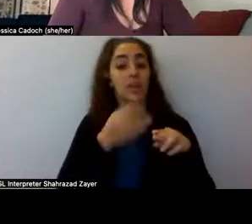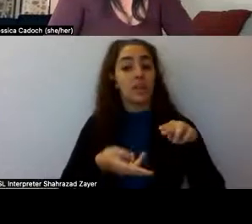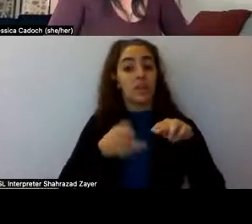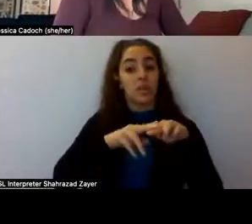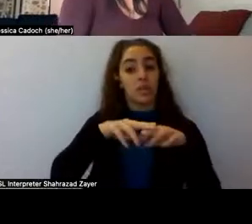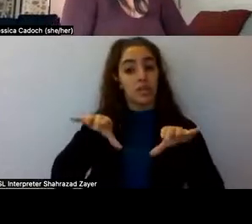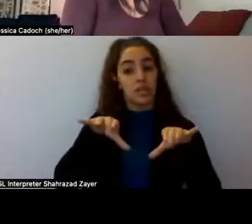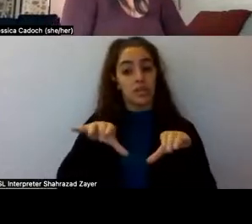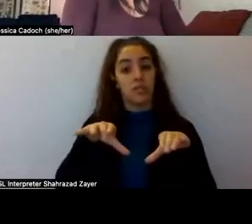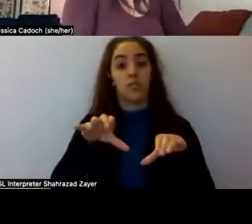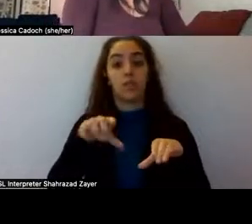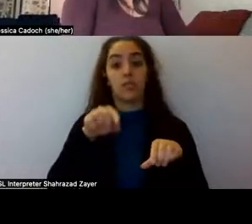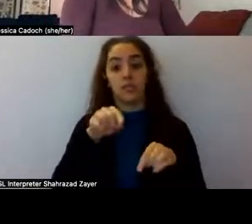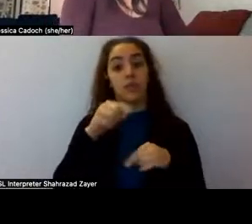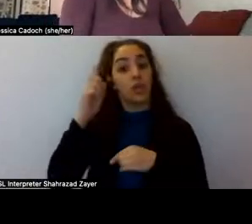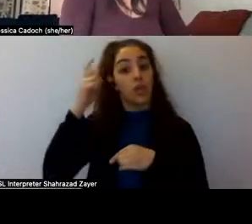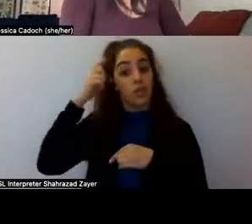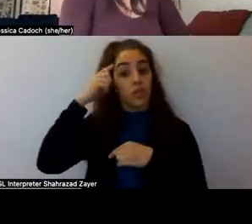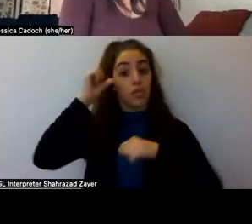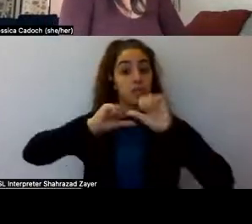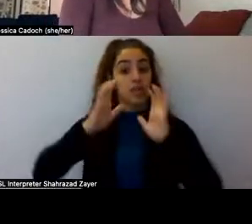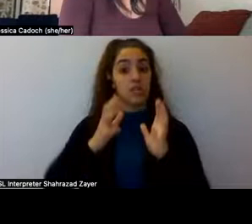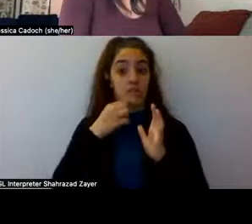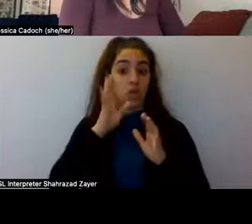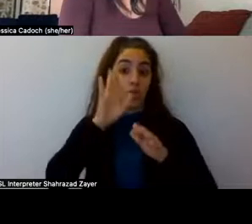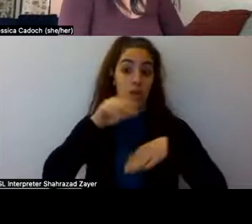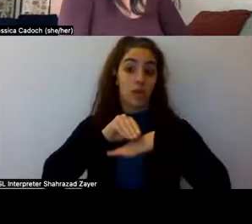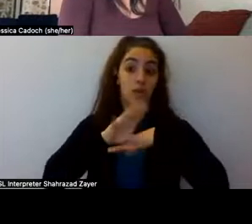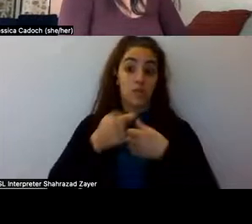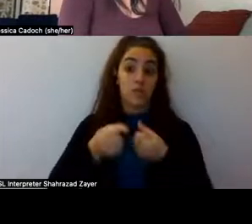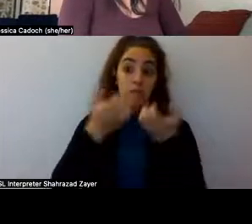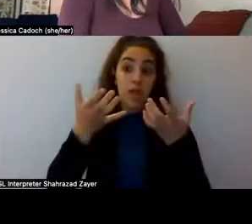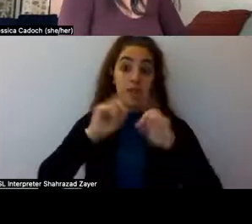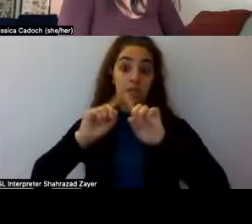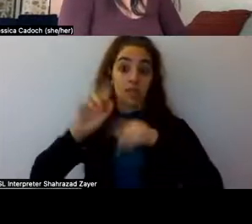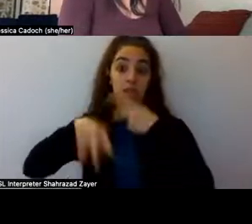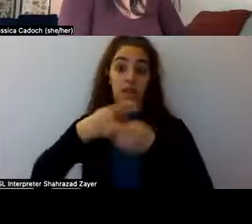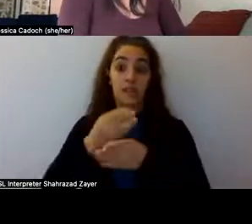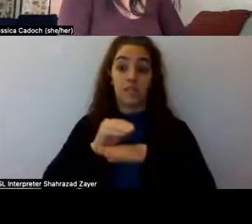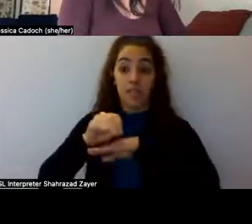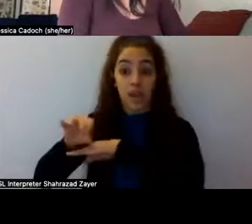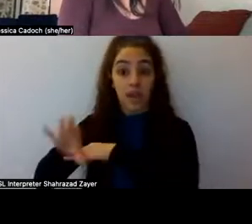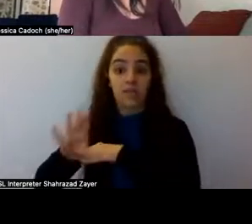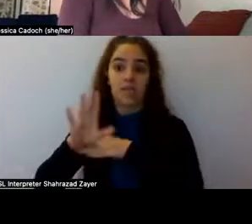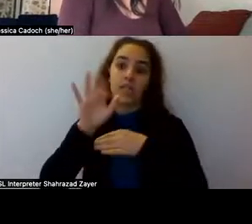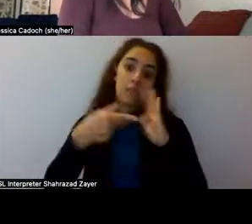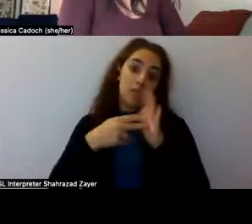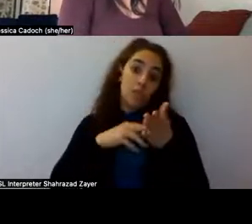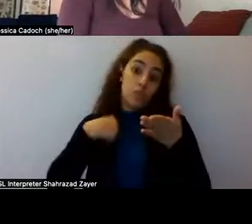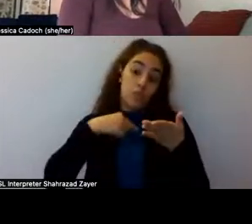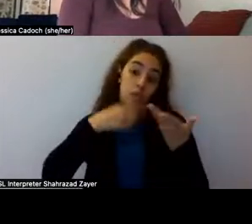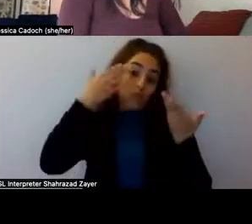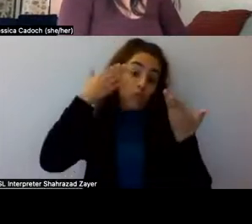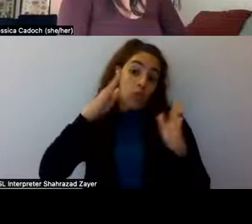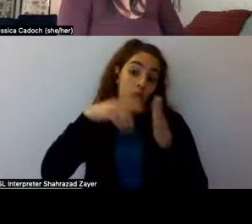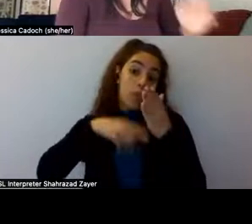and this, you know, the neuroscientists say, lead to a cascade of effects, which is shorthand for don't really know what happens next. Um, but one thing